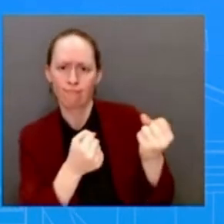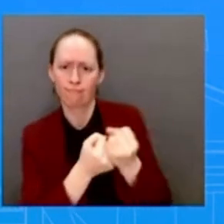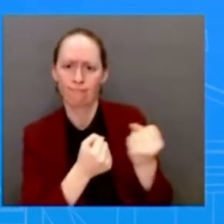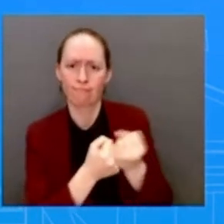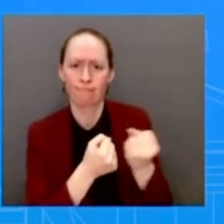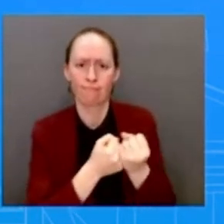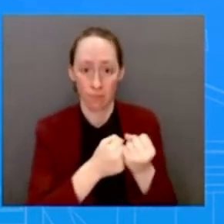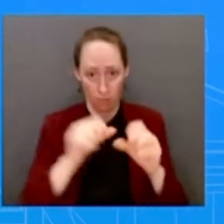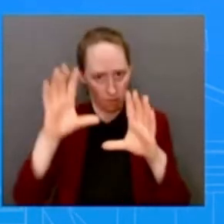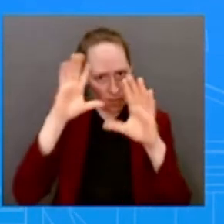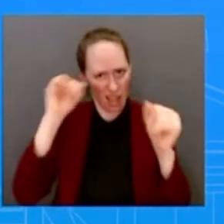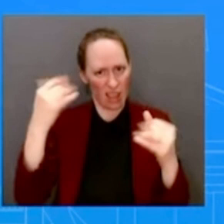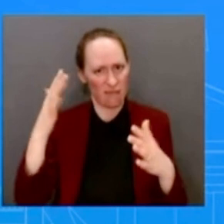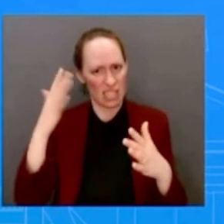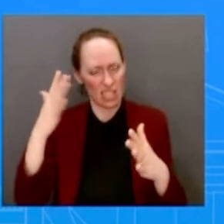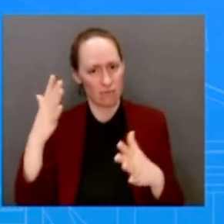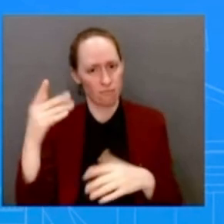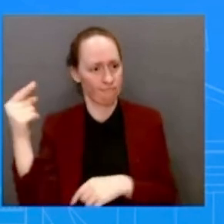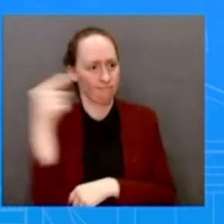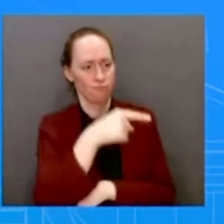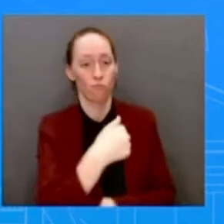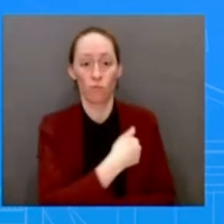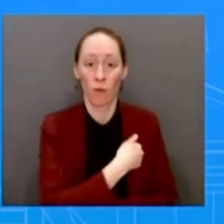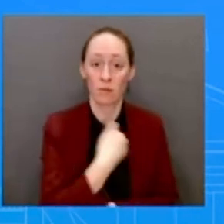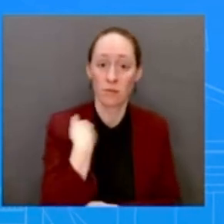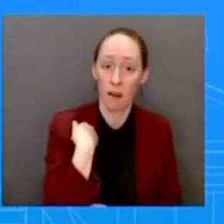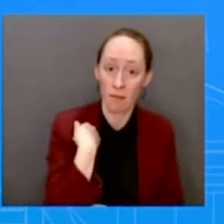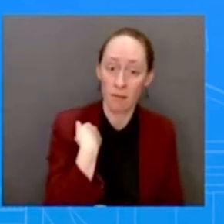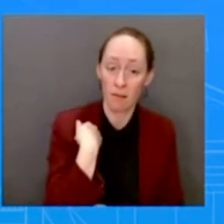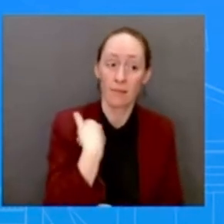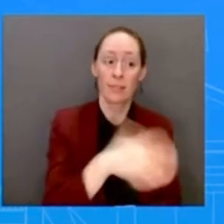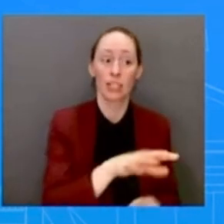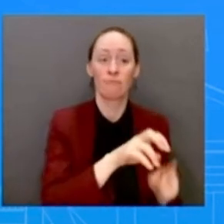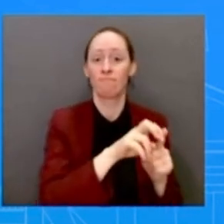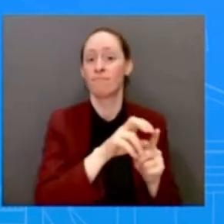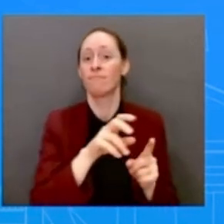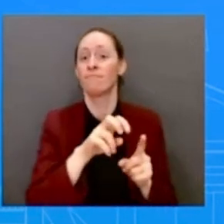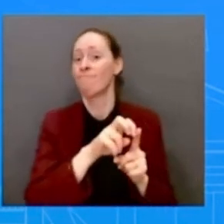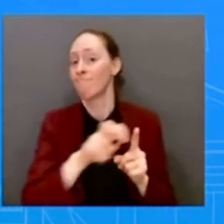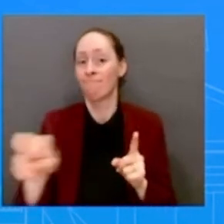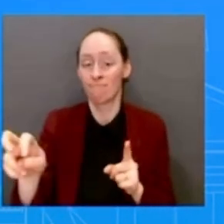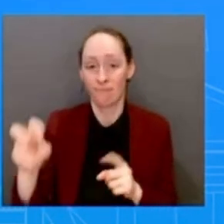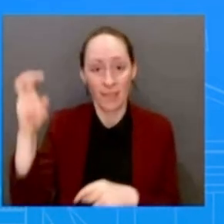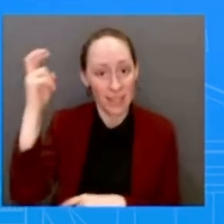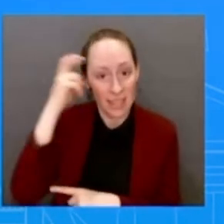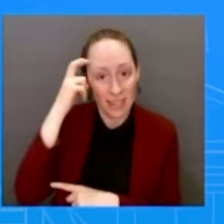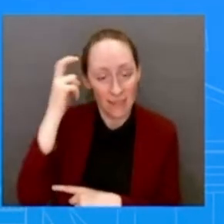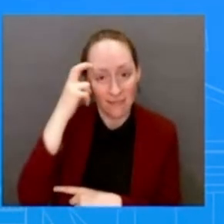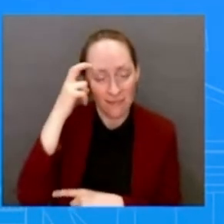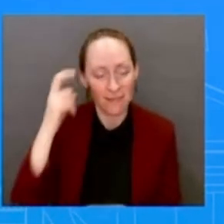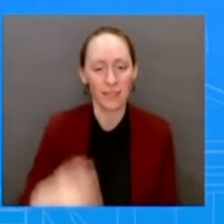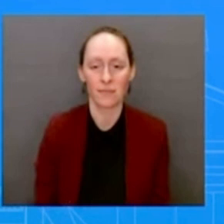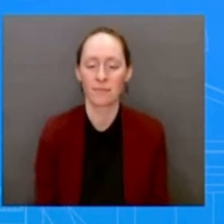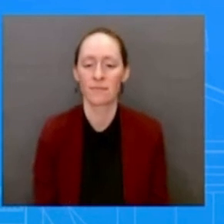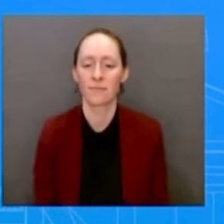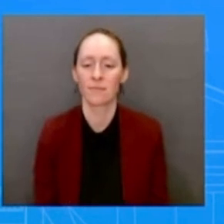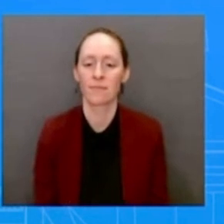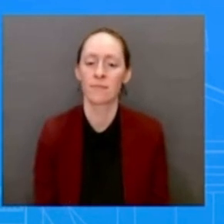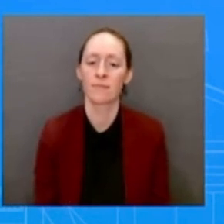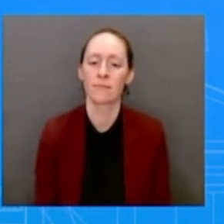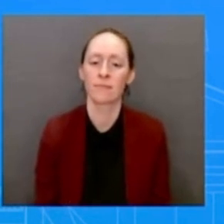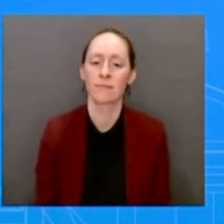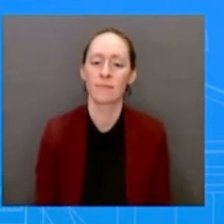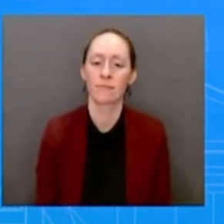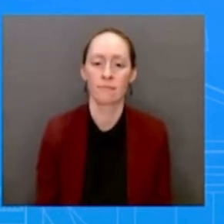having a bilat with the B-9, and, well, a meeting with the B-9, a bilat with the President of Poland. And all of those,